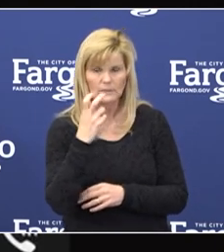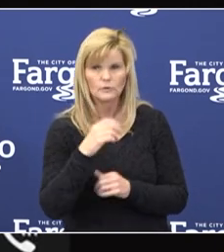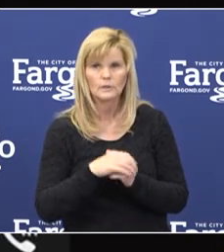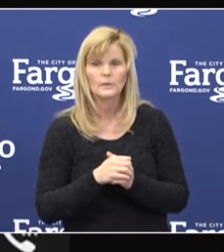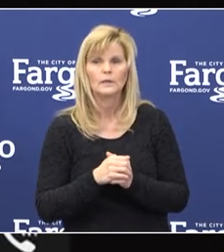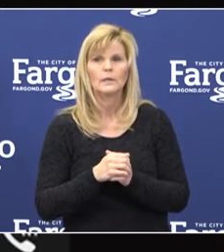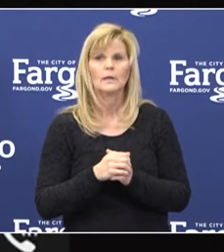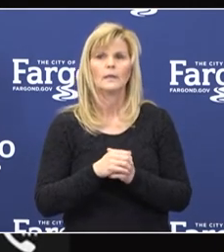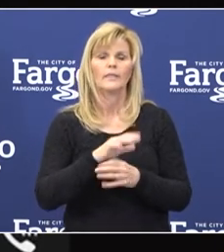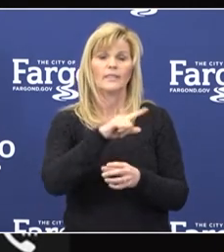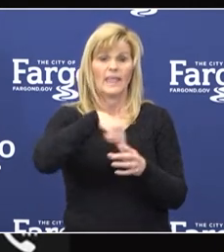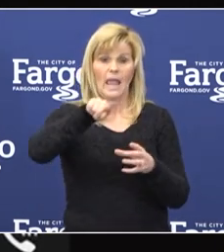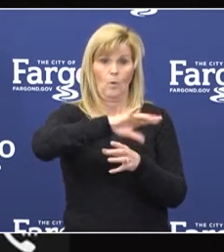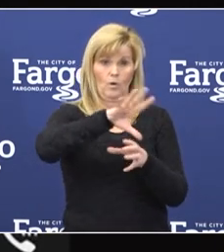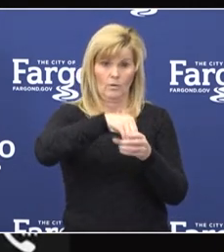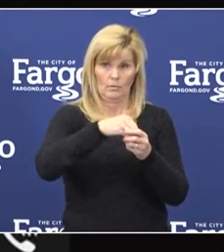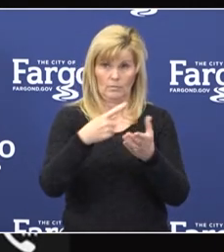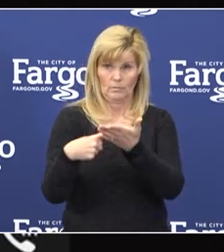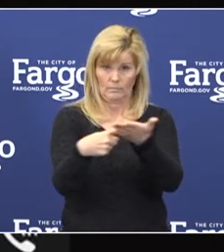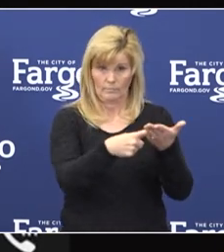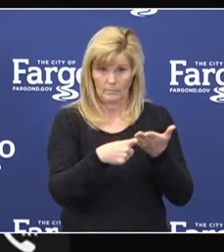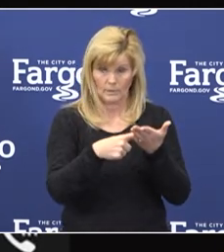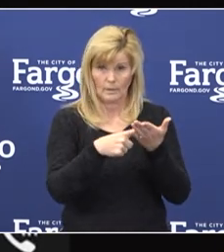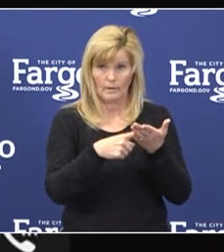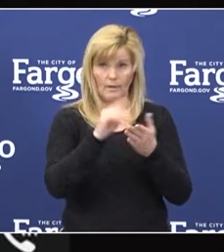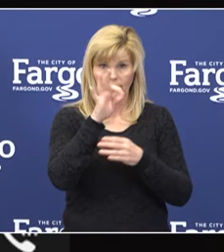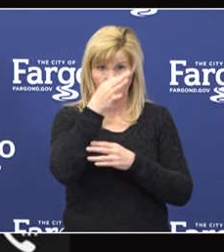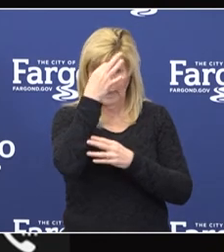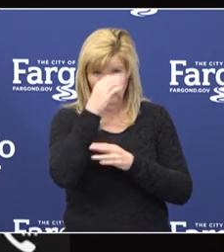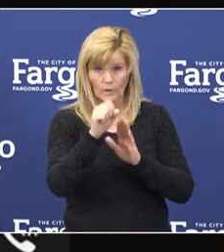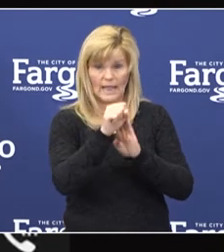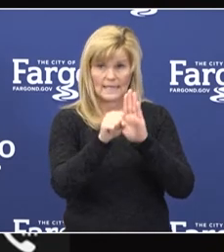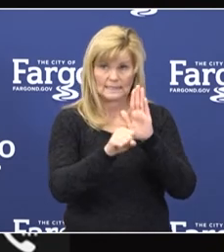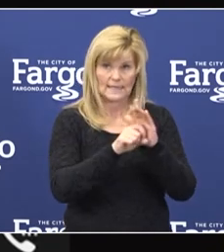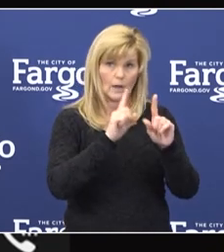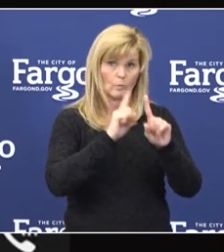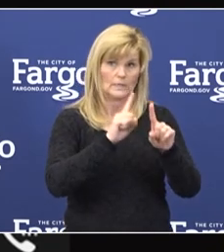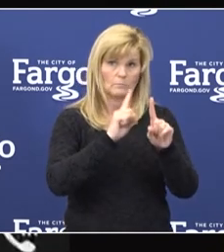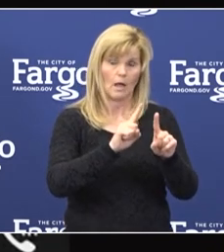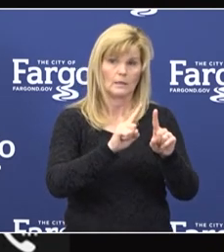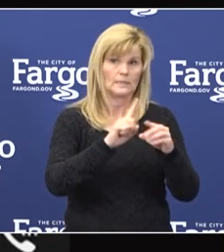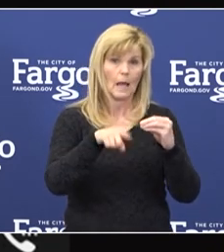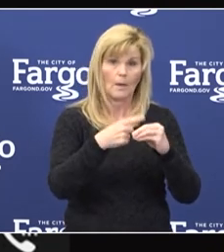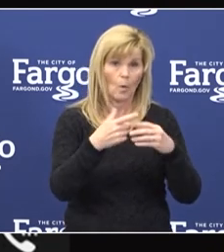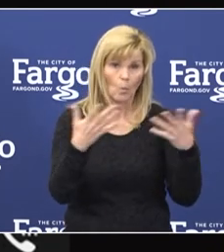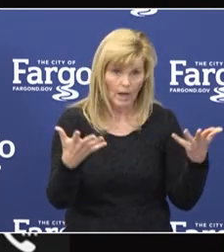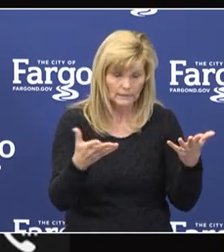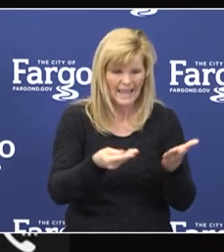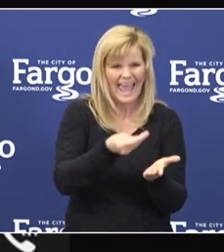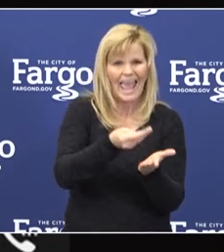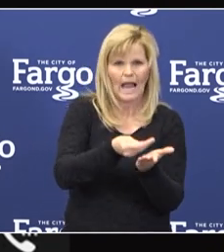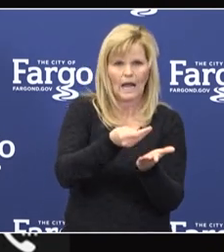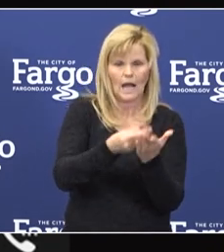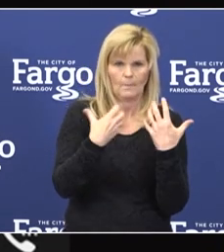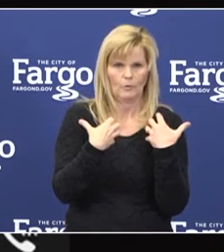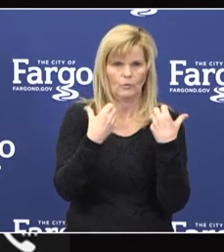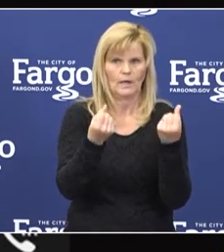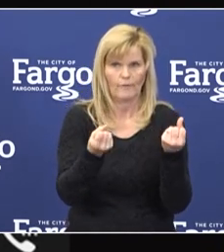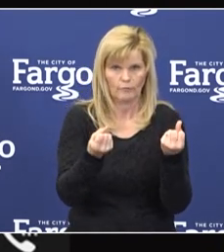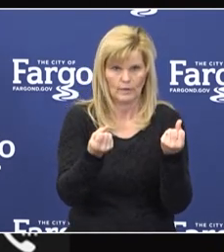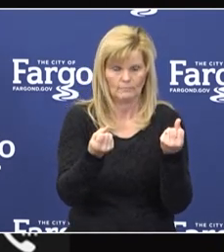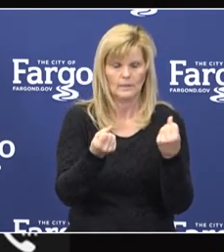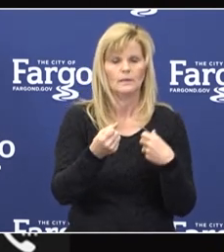dialogue regarding federal and state response, regarding economic recovery, and answering